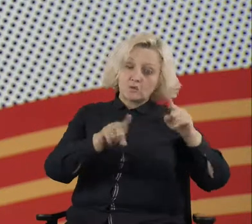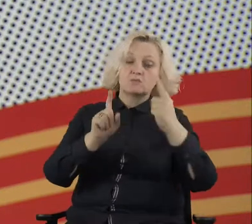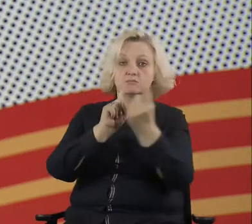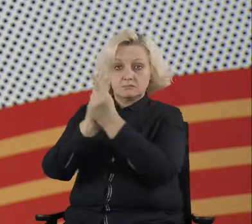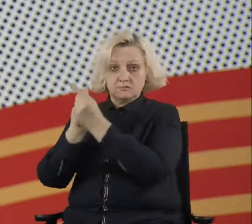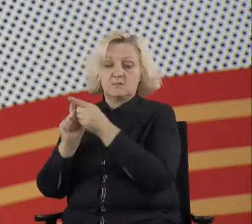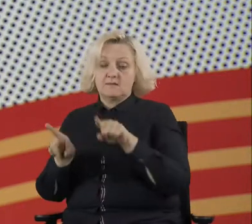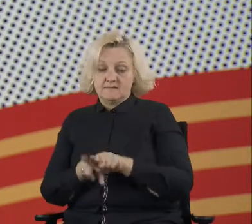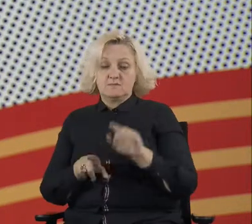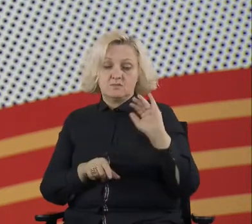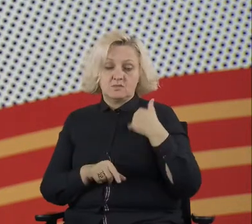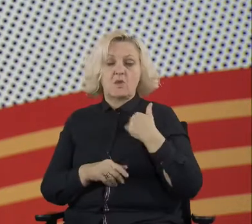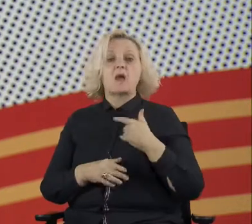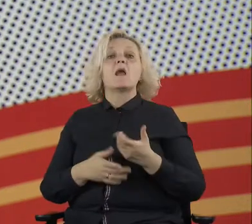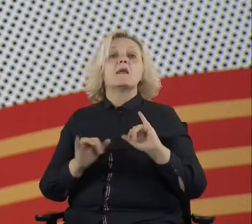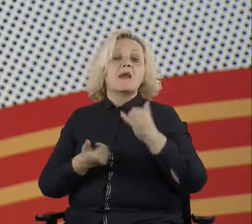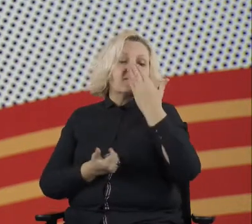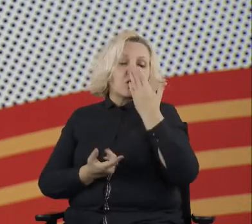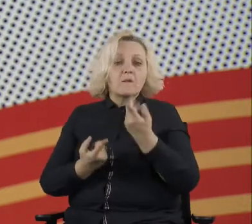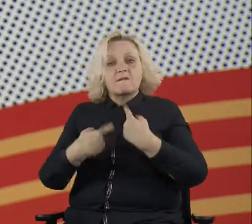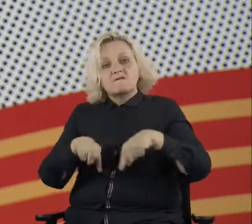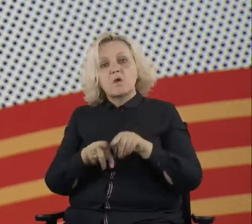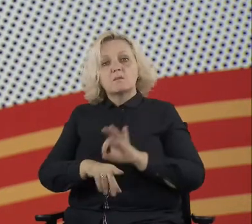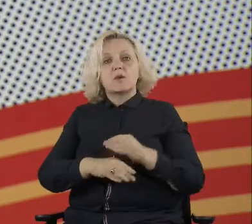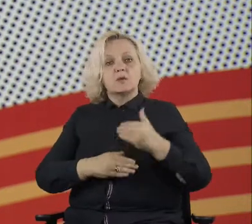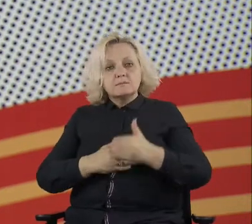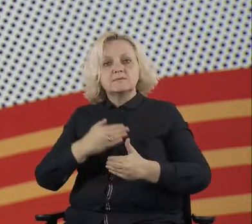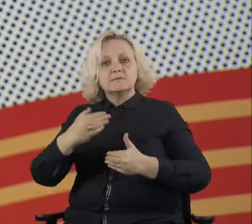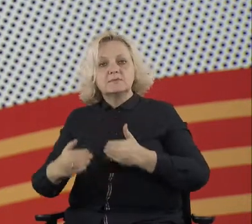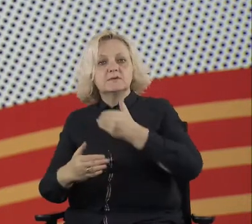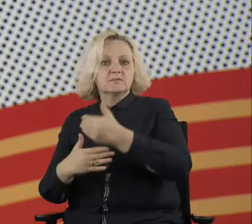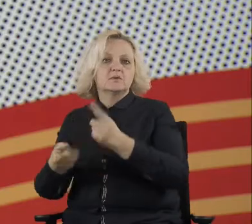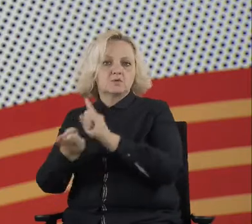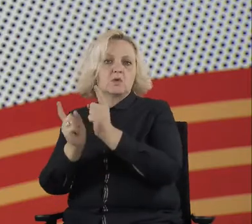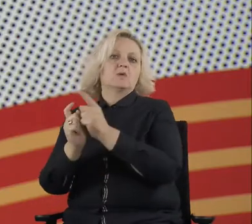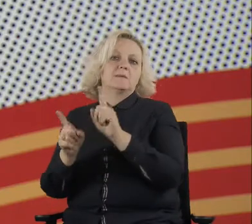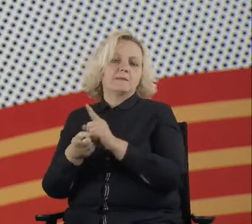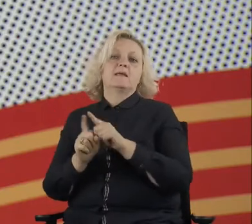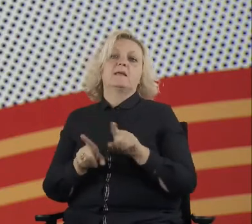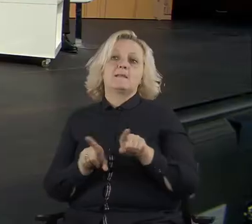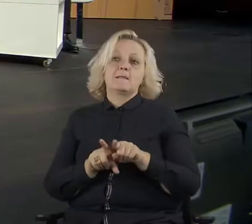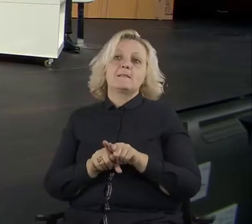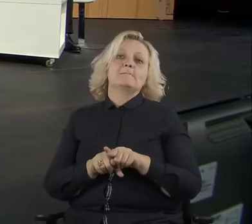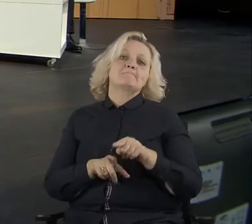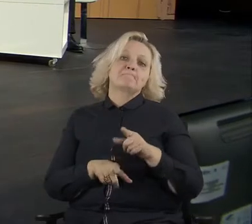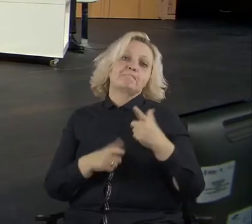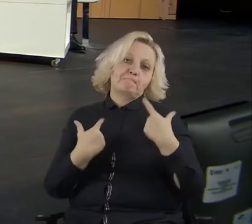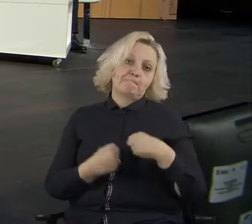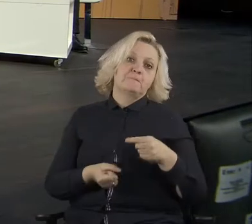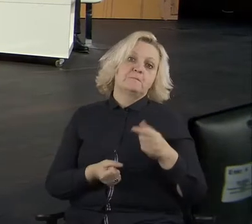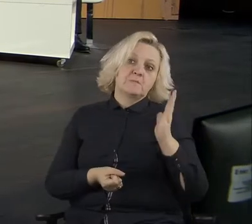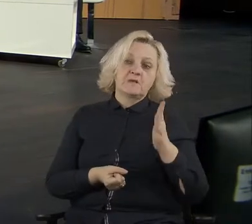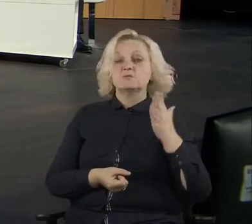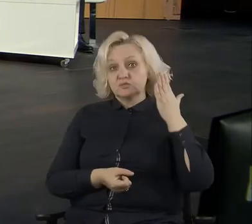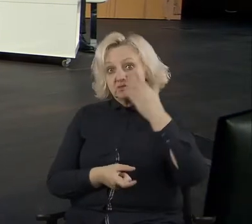we are addressing, those are challenges that have been addressed by other people in the past. So we also have research seminars about gamification, electric